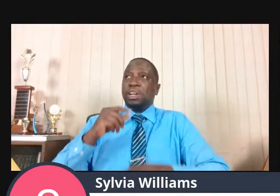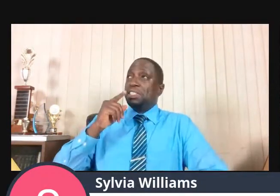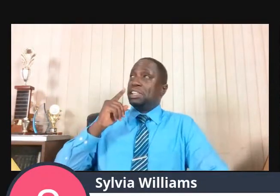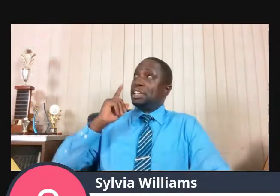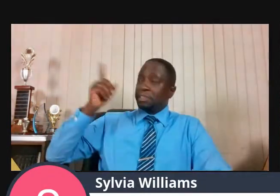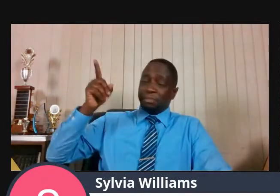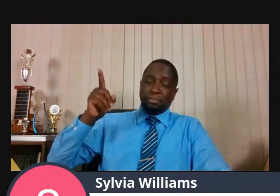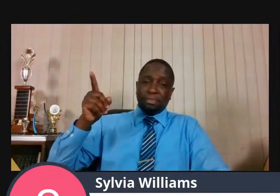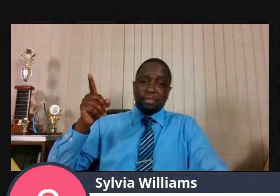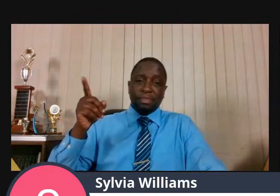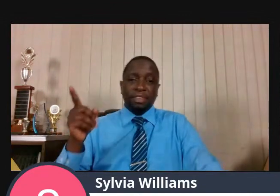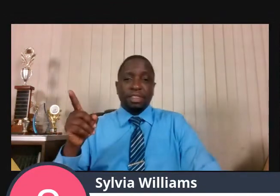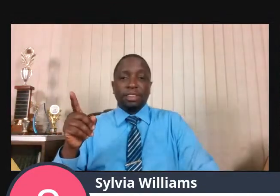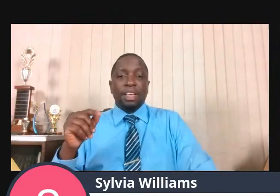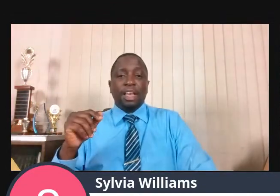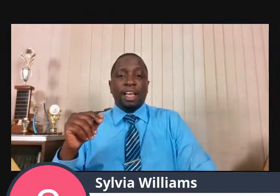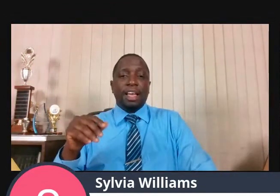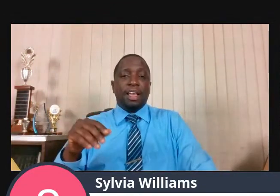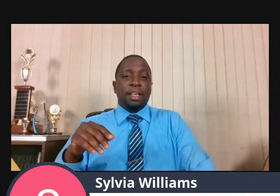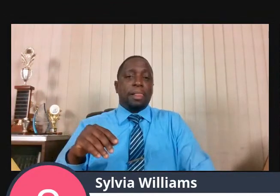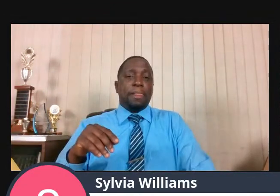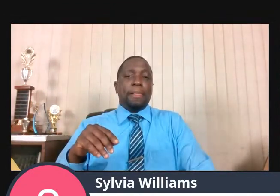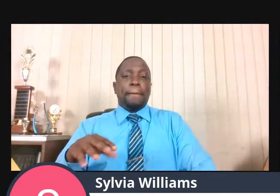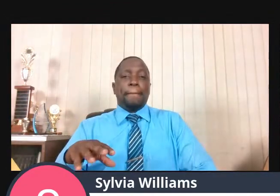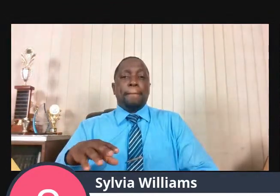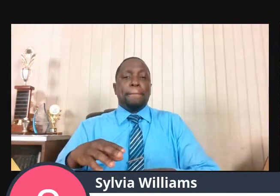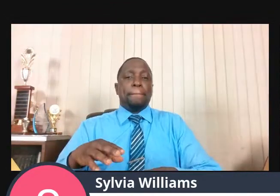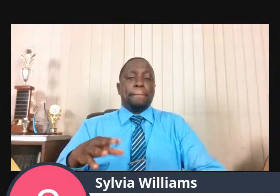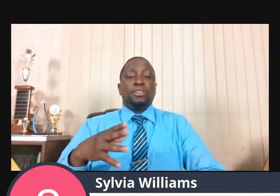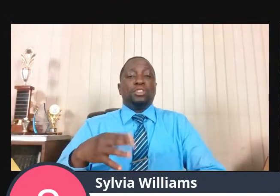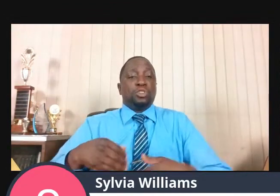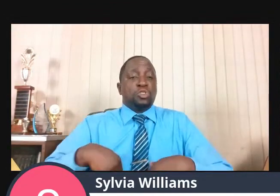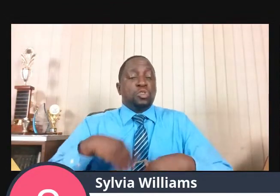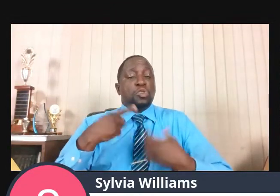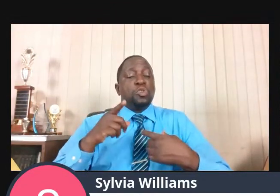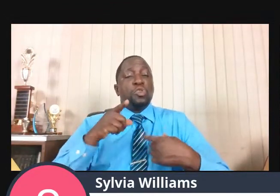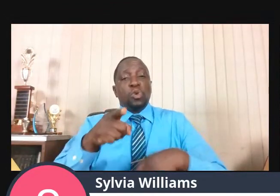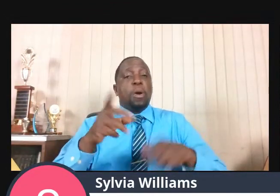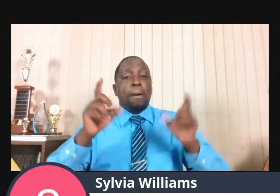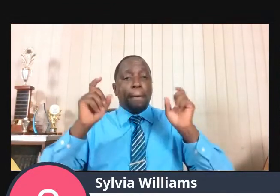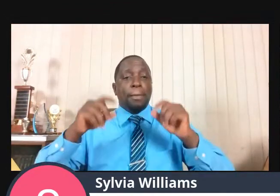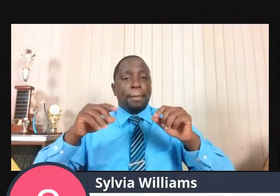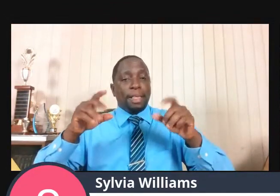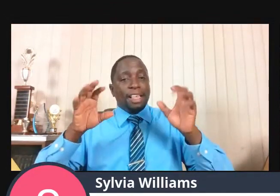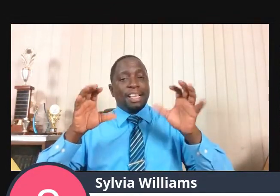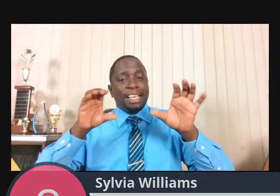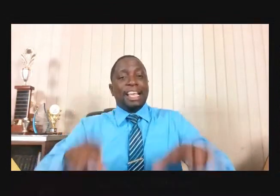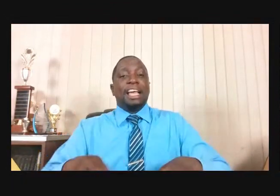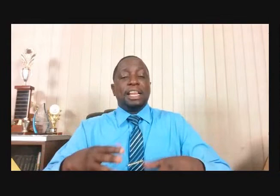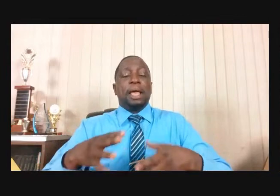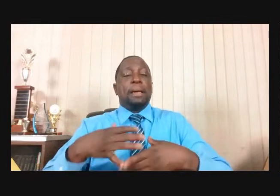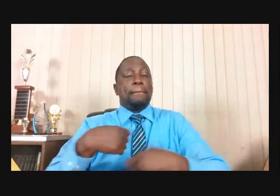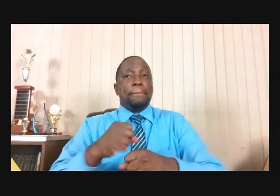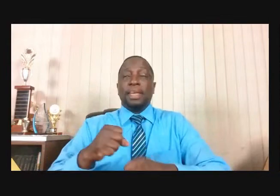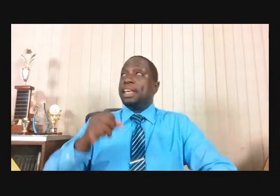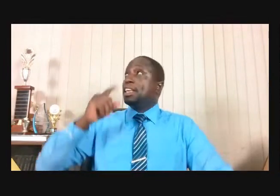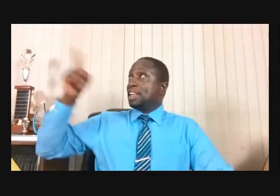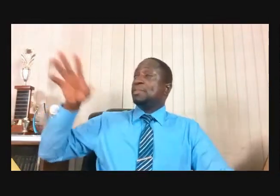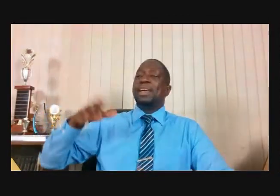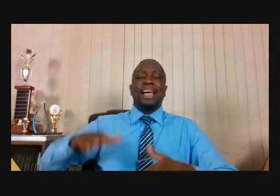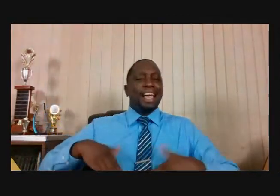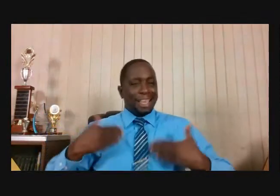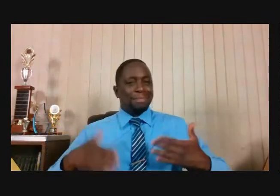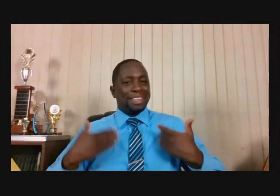trusting in him and by giving your life to him. You can make his labor sweet